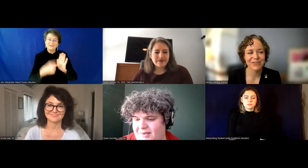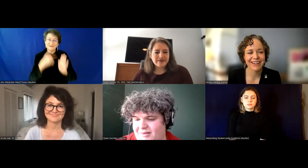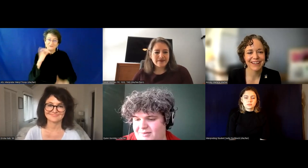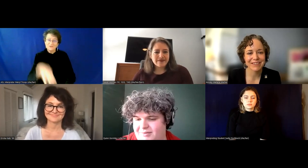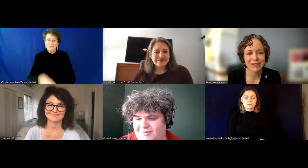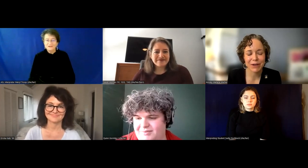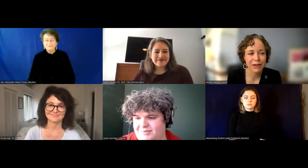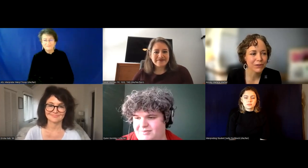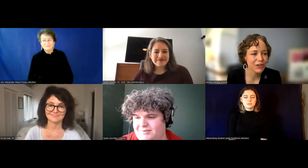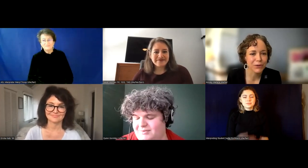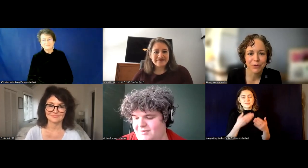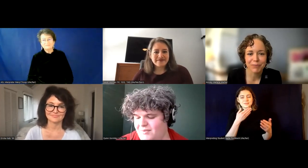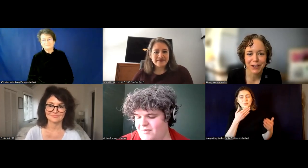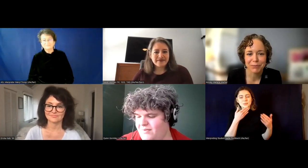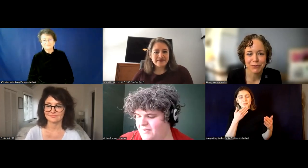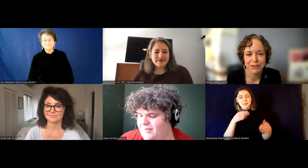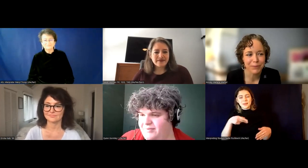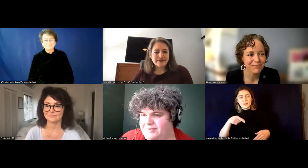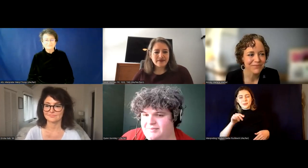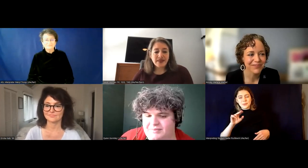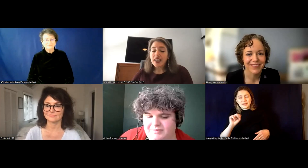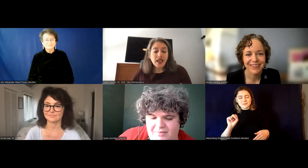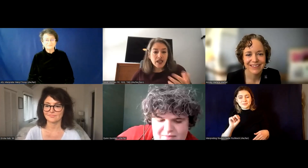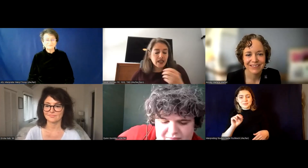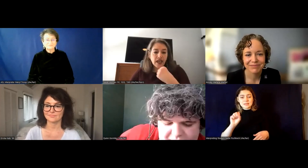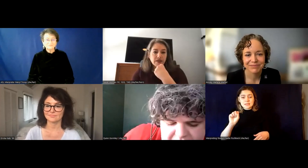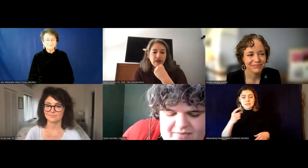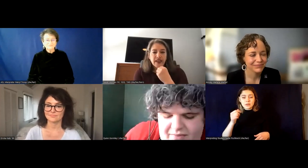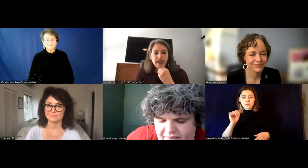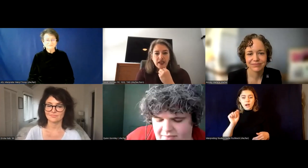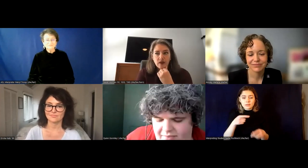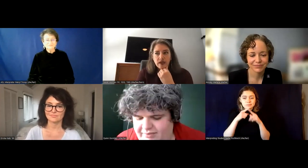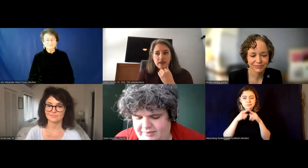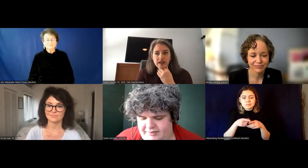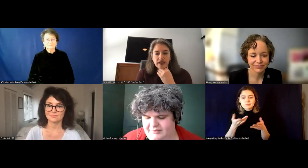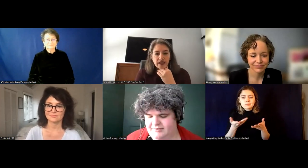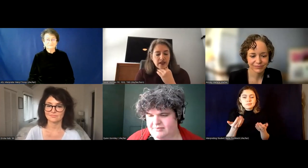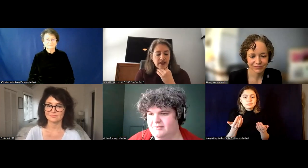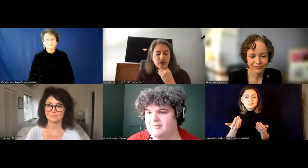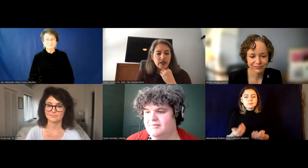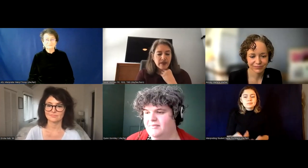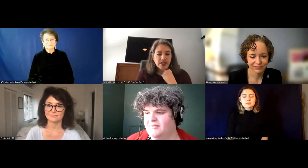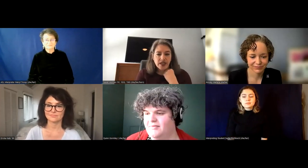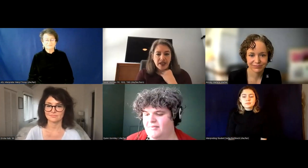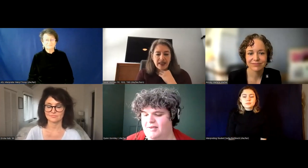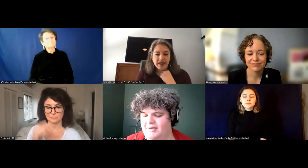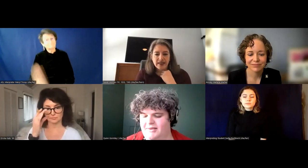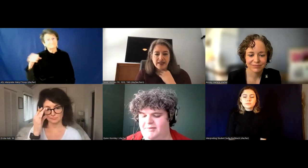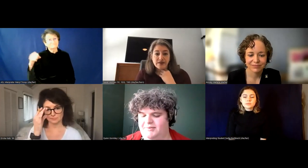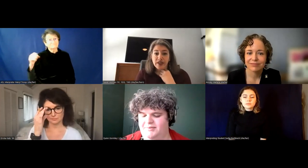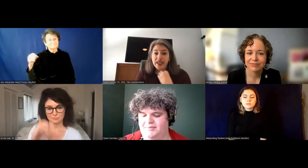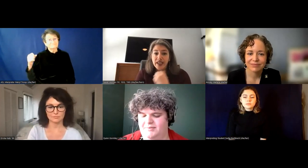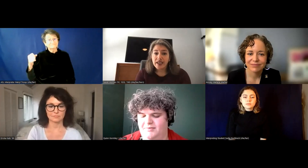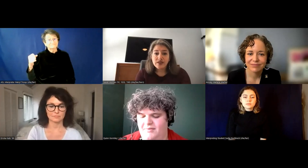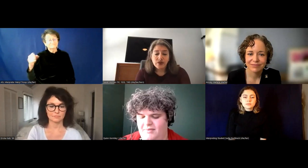Thanks, Quinn. And Sarah, noticed that you had unmuted too. Yeah, I was, you know, I think, you know, I, as Quinn mentioned, I mean, I think that